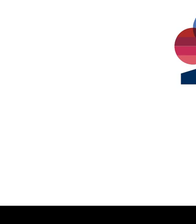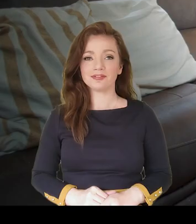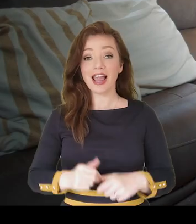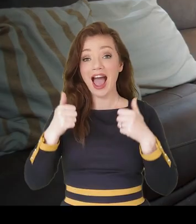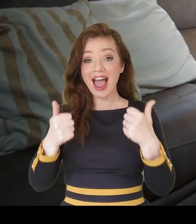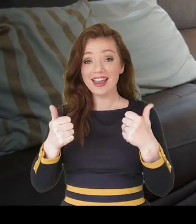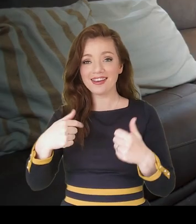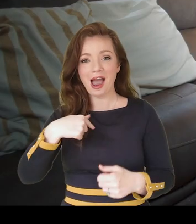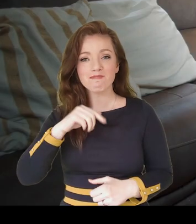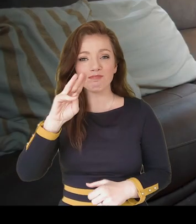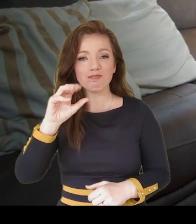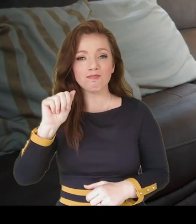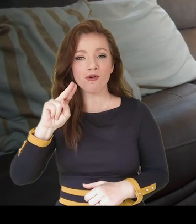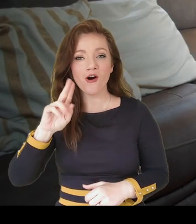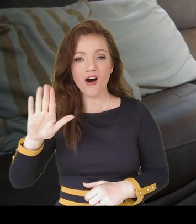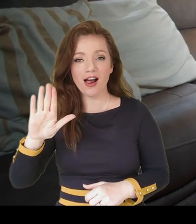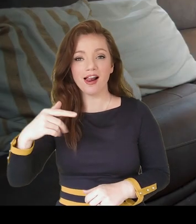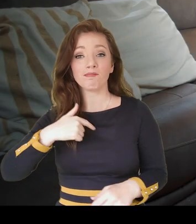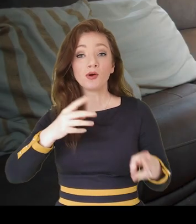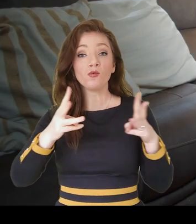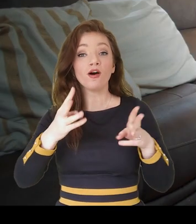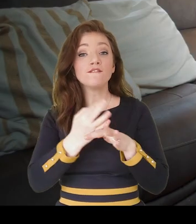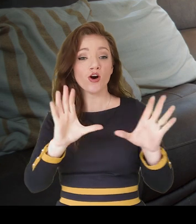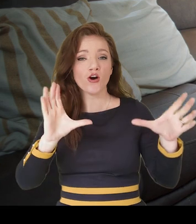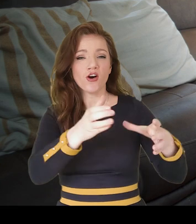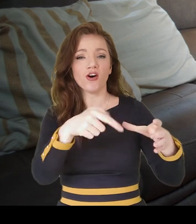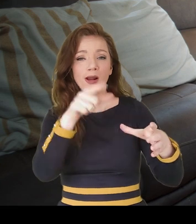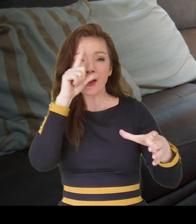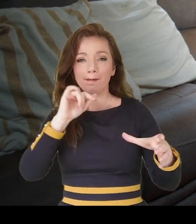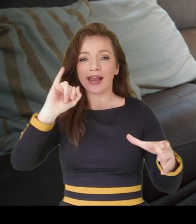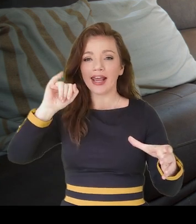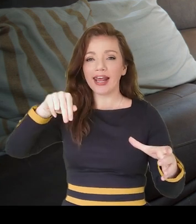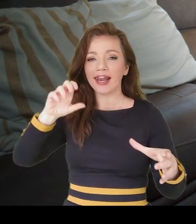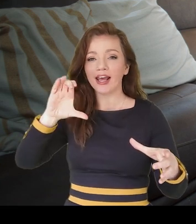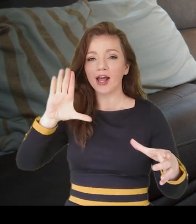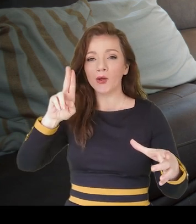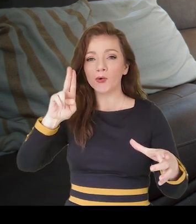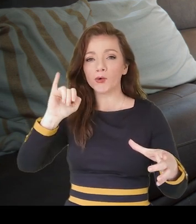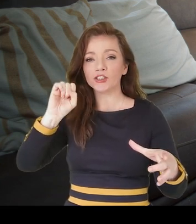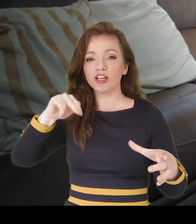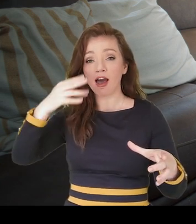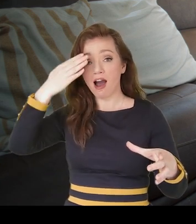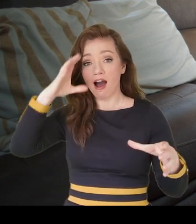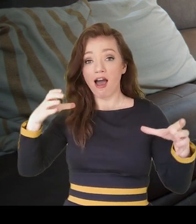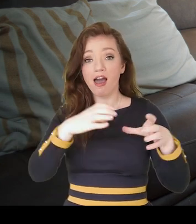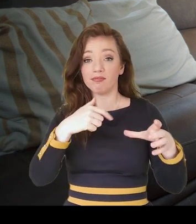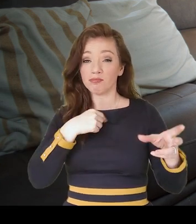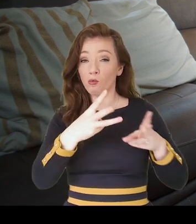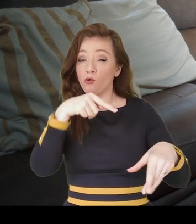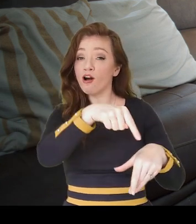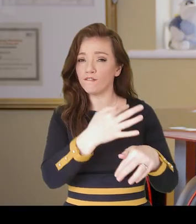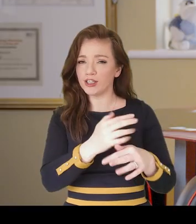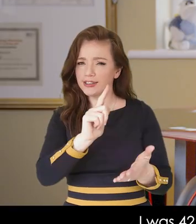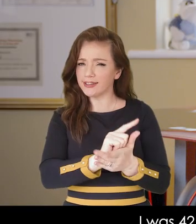I'm Paul and I work for Inclusion Ireland and then I'm working there for 17